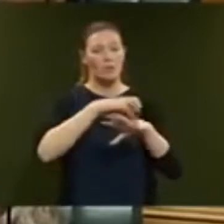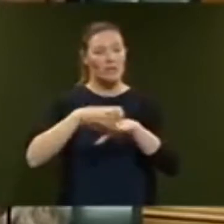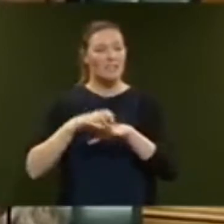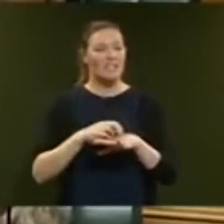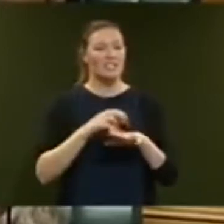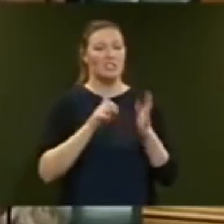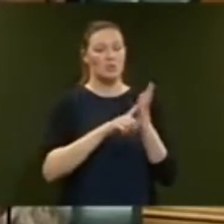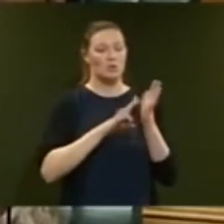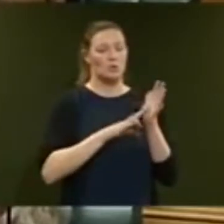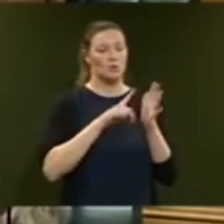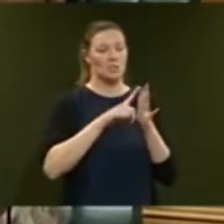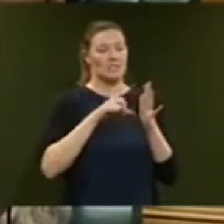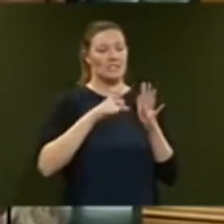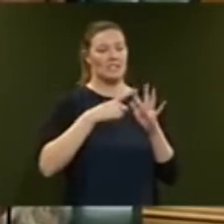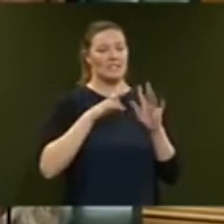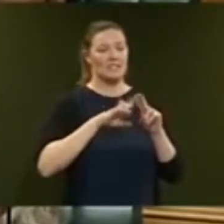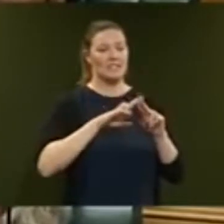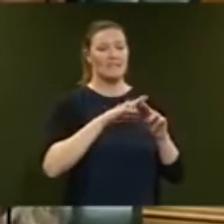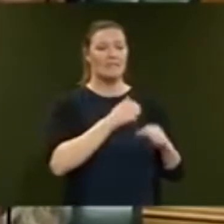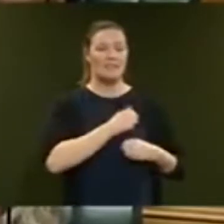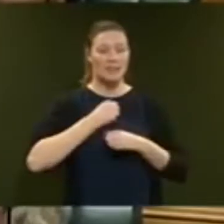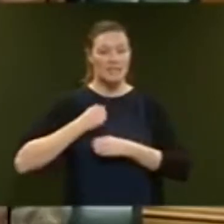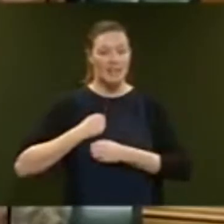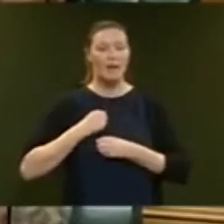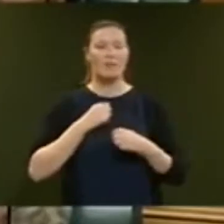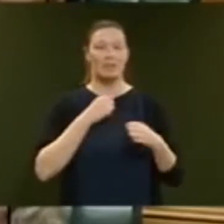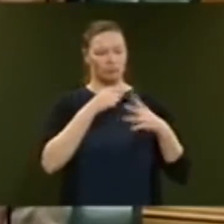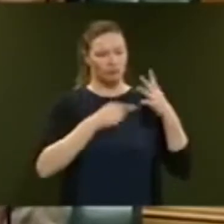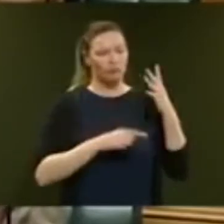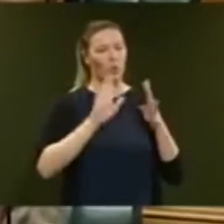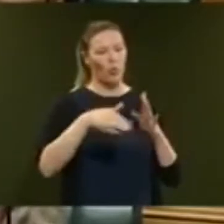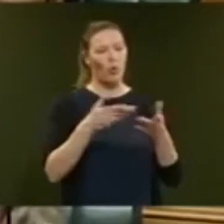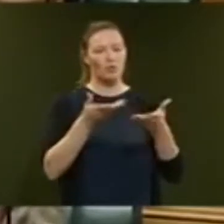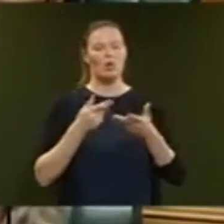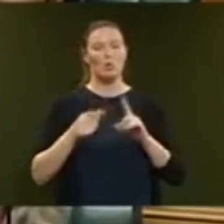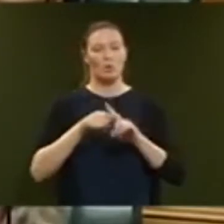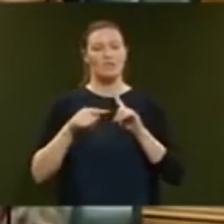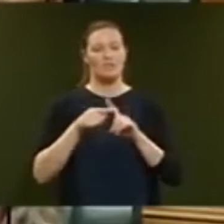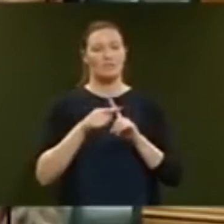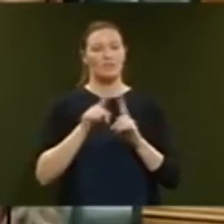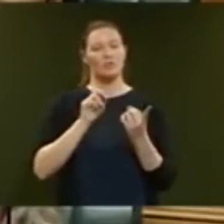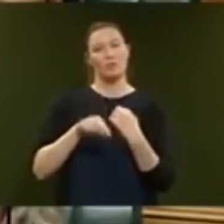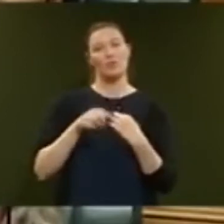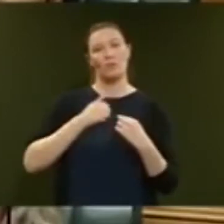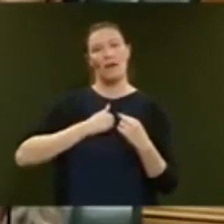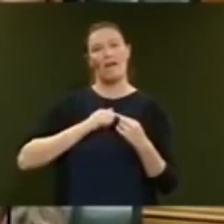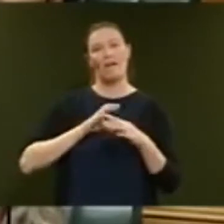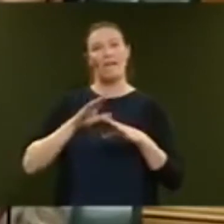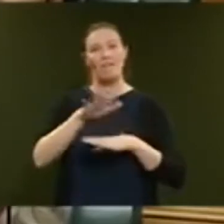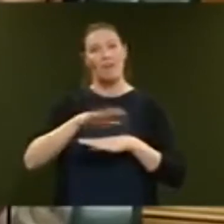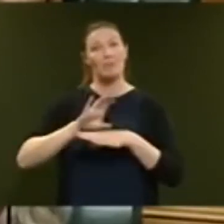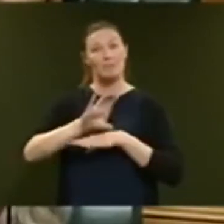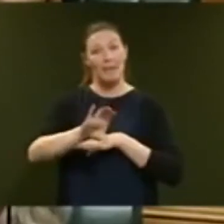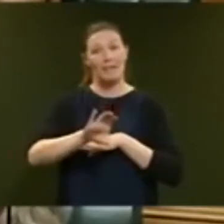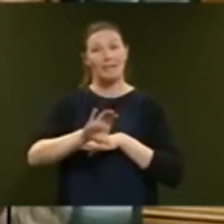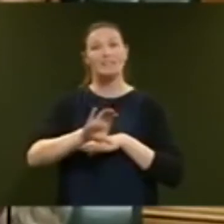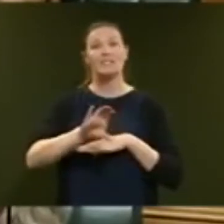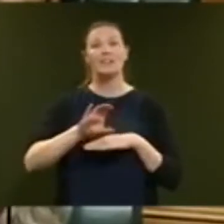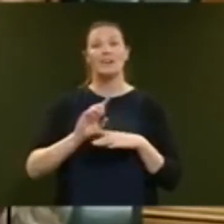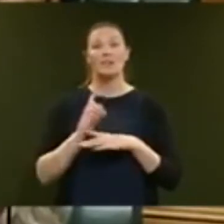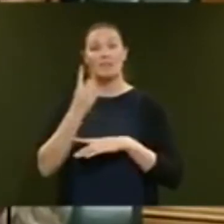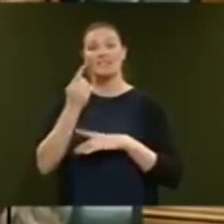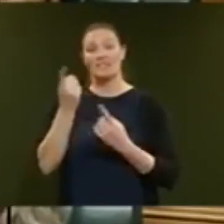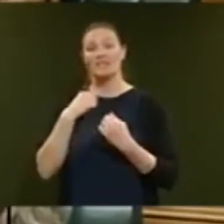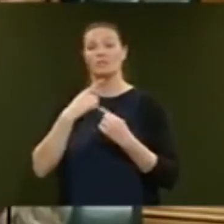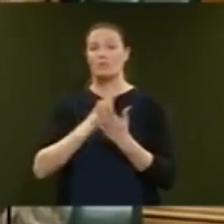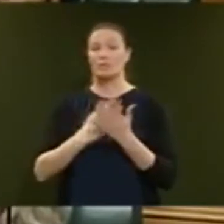and the Child Poverty Action Group, have all expressed positivity towards our Families Package. The Children's Commissioner has said that this is an incredibly